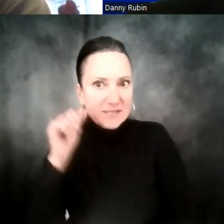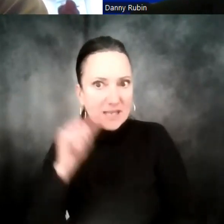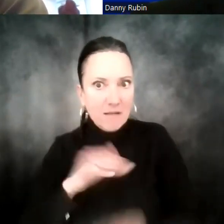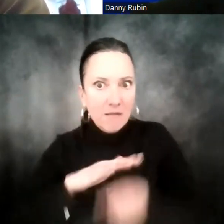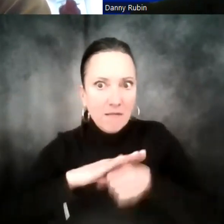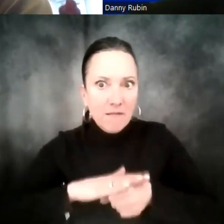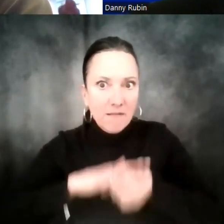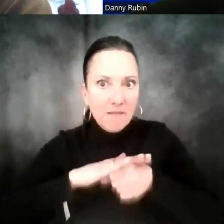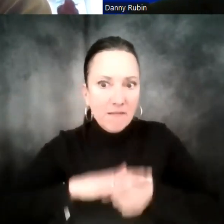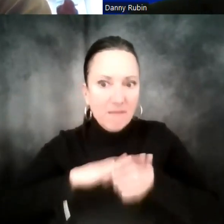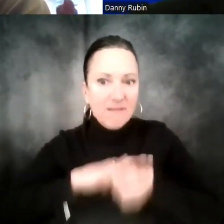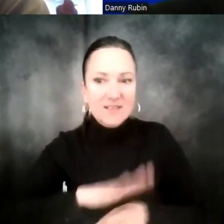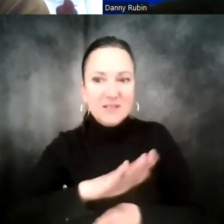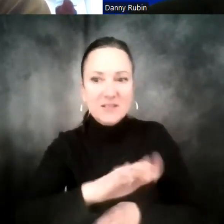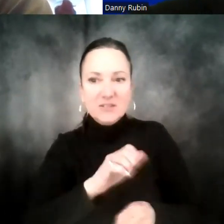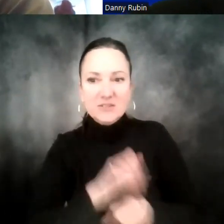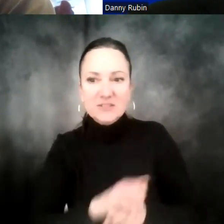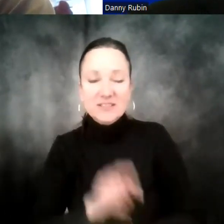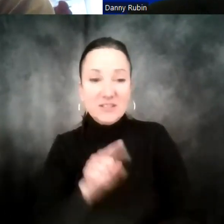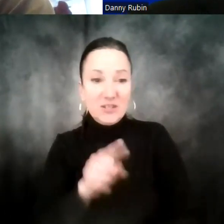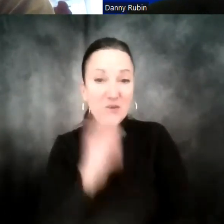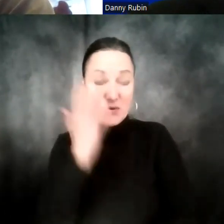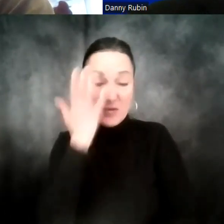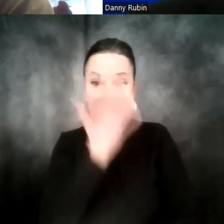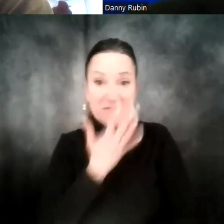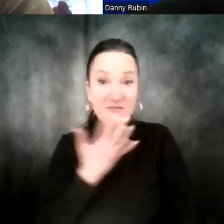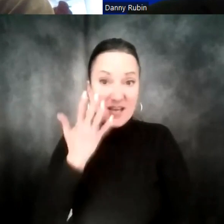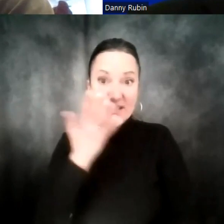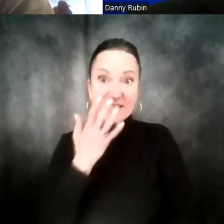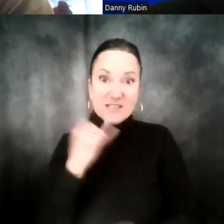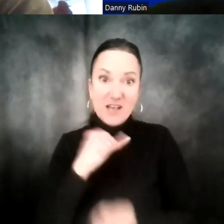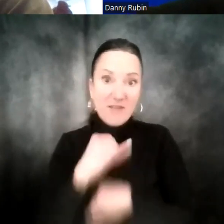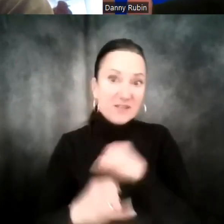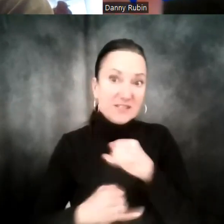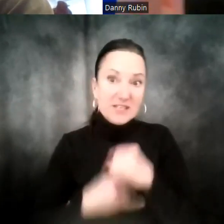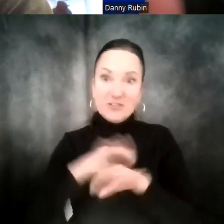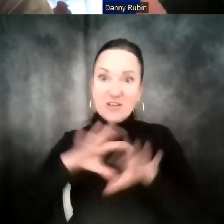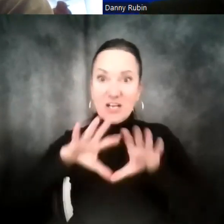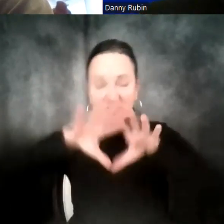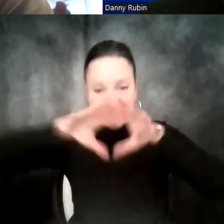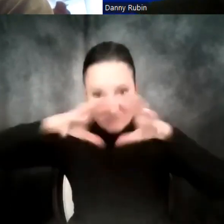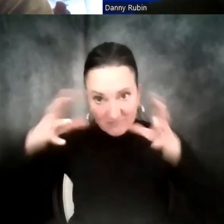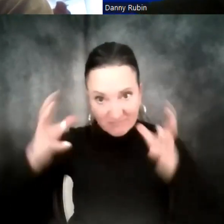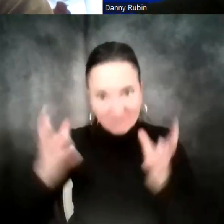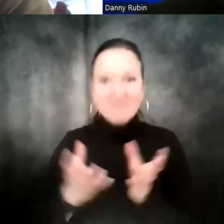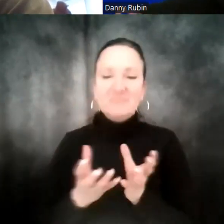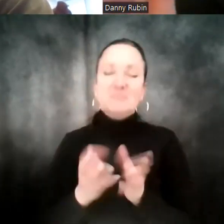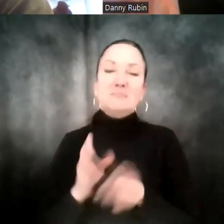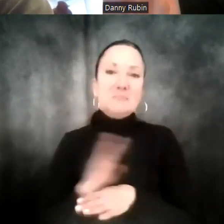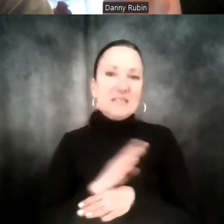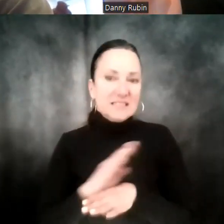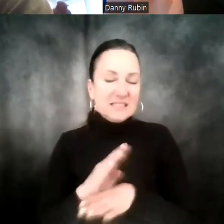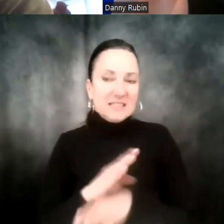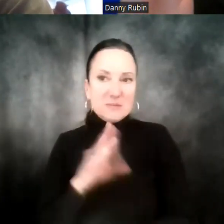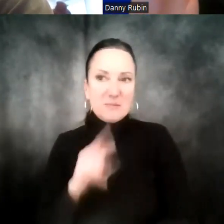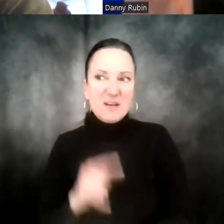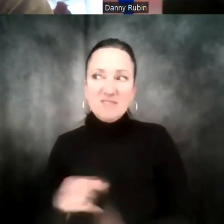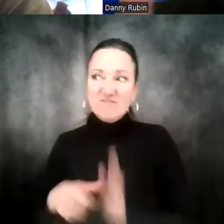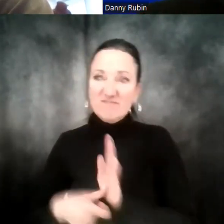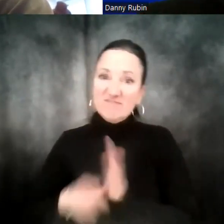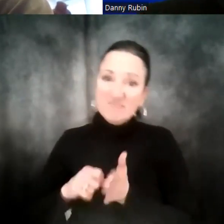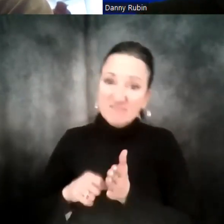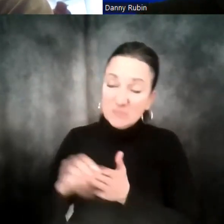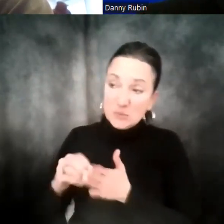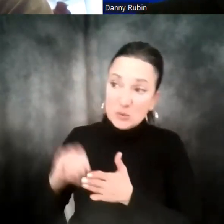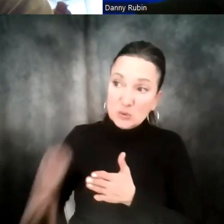you that, you know, you're the face of this international corporation, but I want to stress to students that when